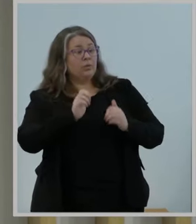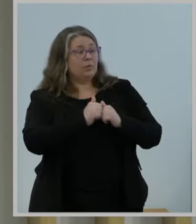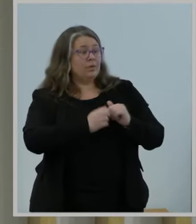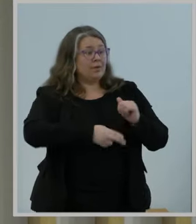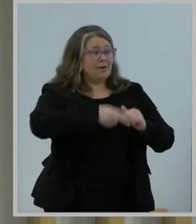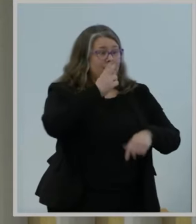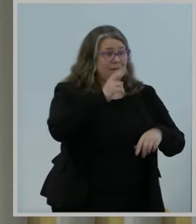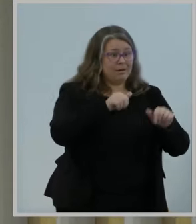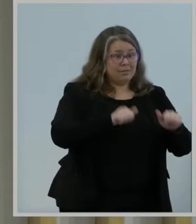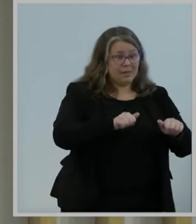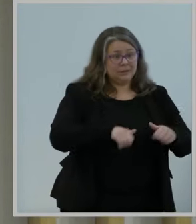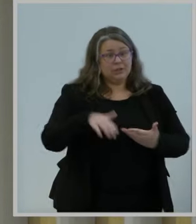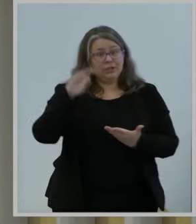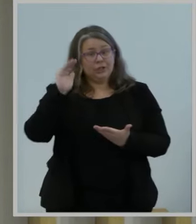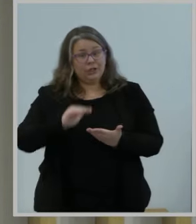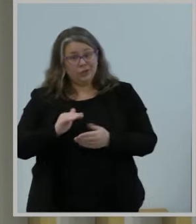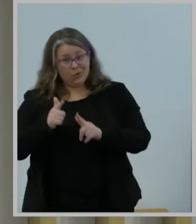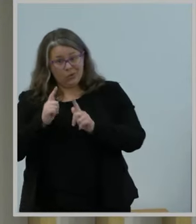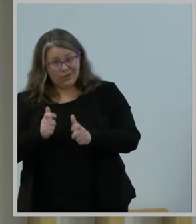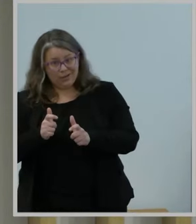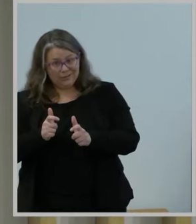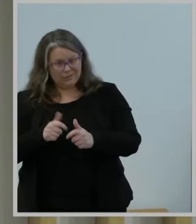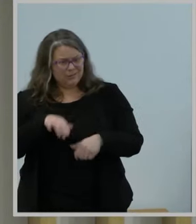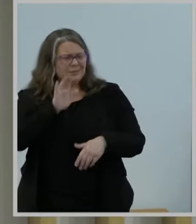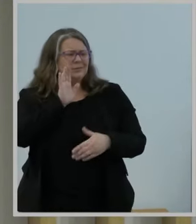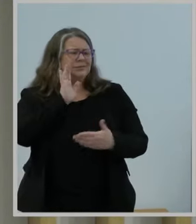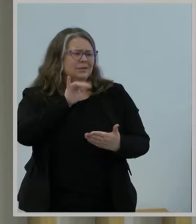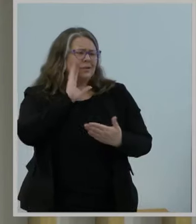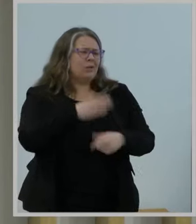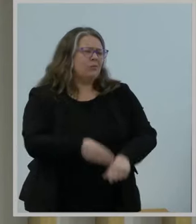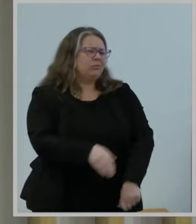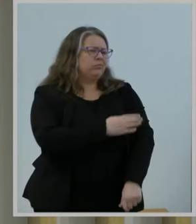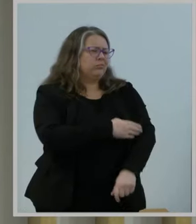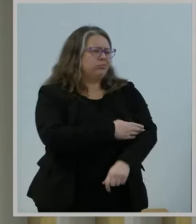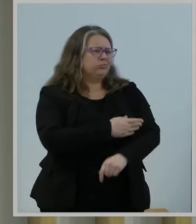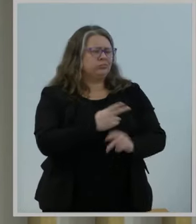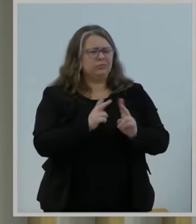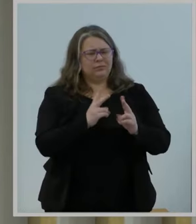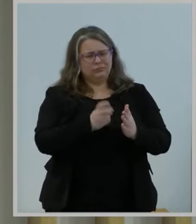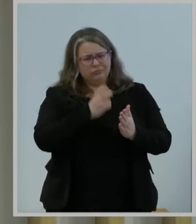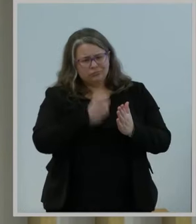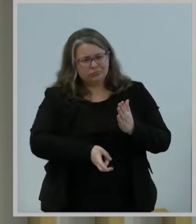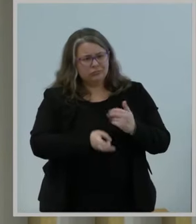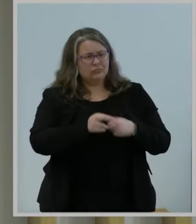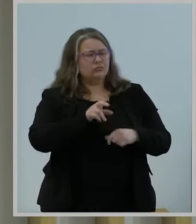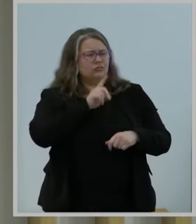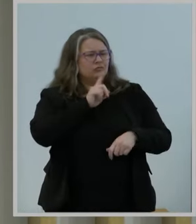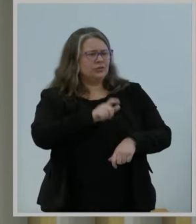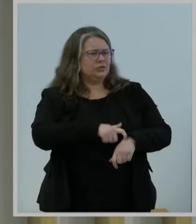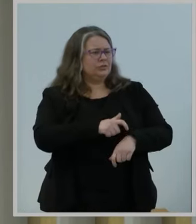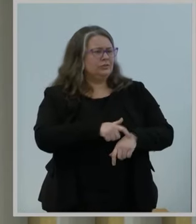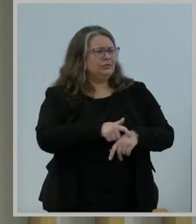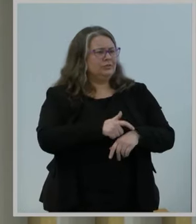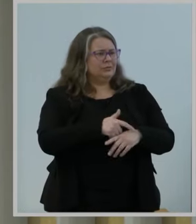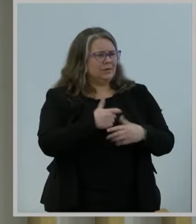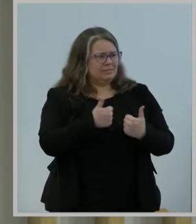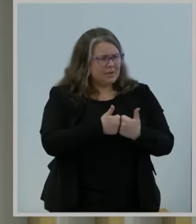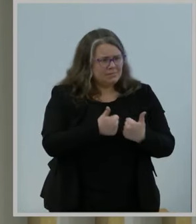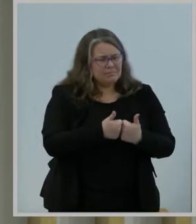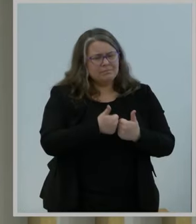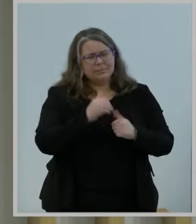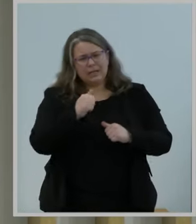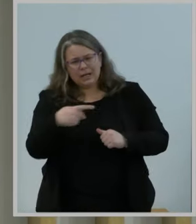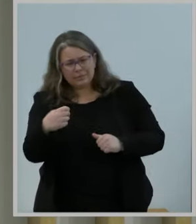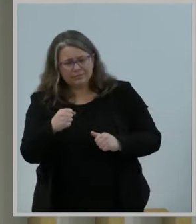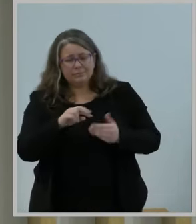immersive real-time applications. That means these are the airwaves where we can develop new wearable technologies and expand access